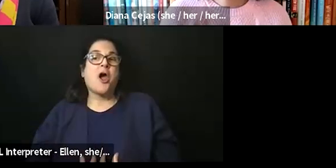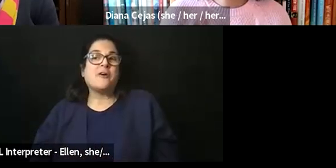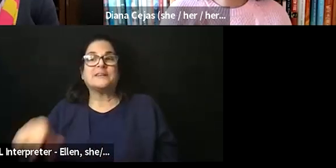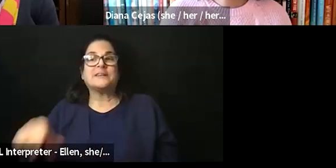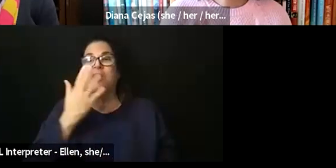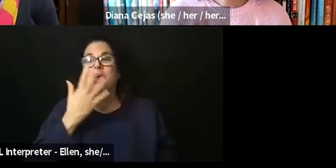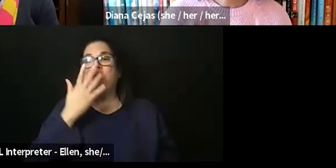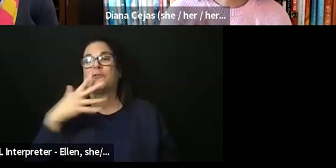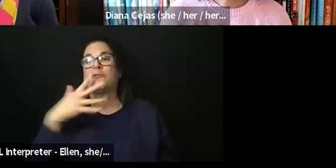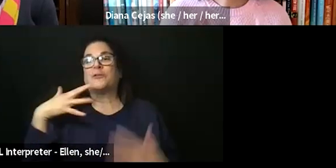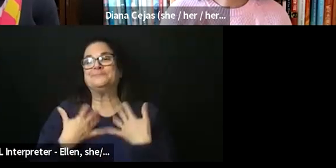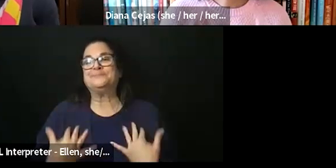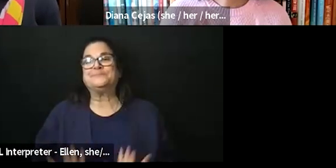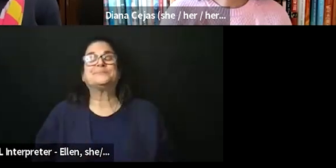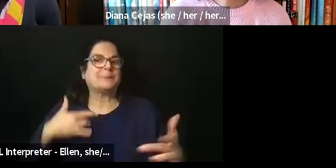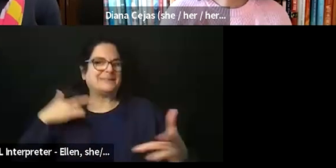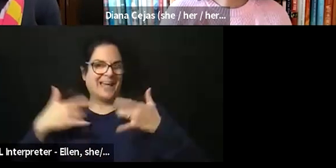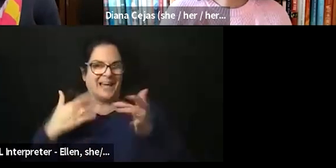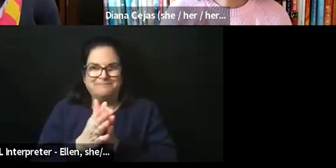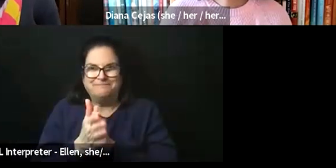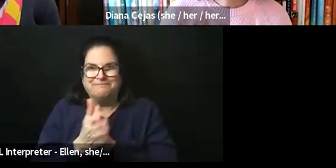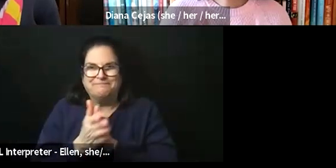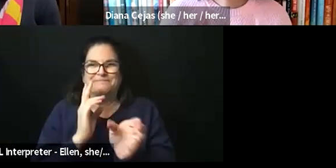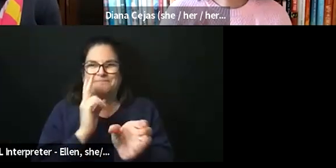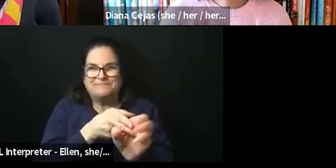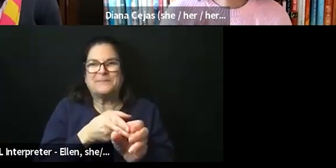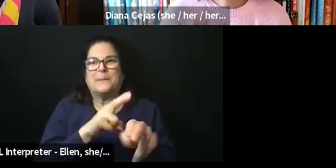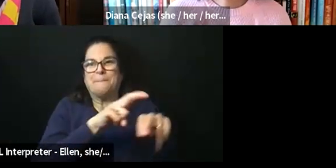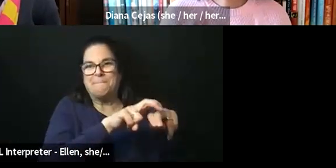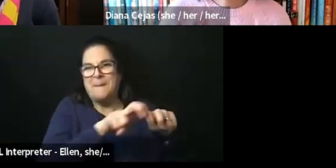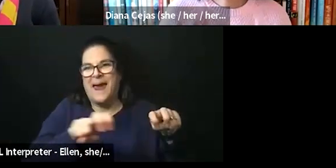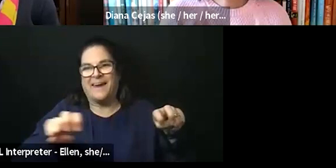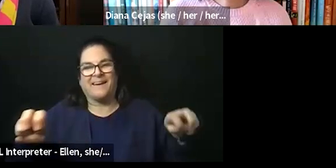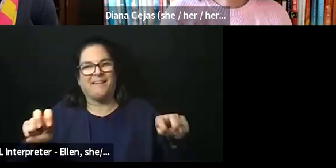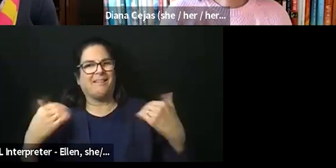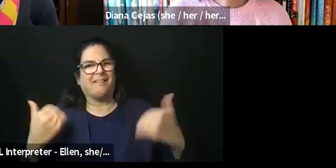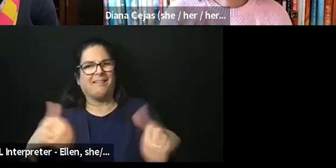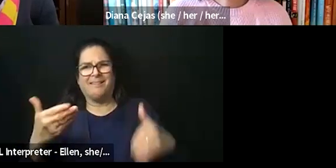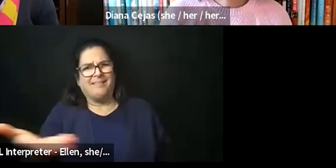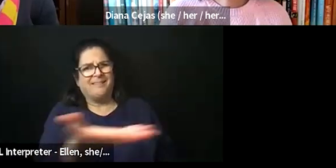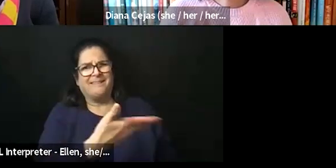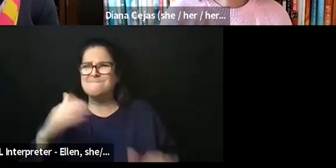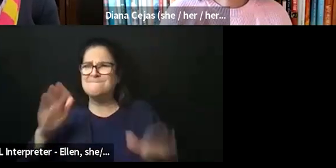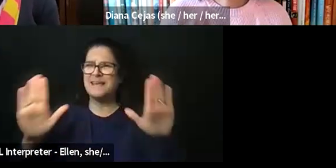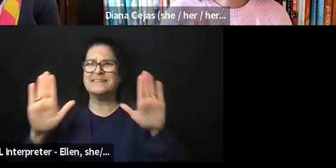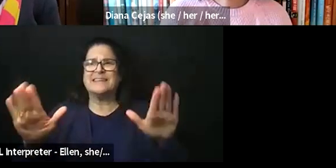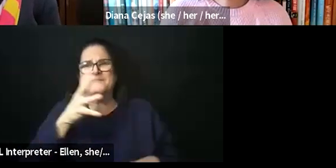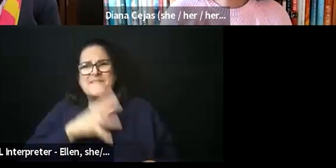excited about this opportunity to be a part of this panel of amazing female physicians. And